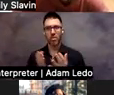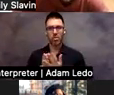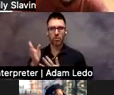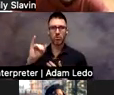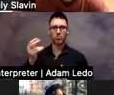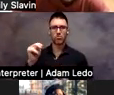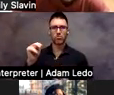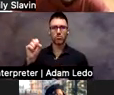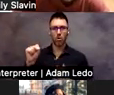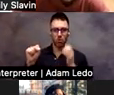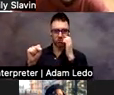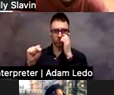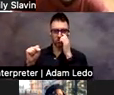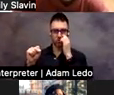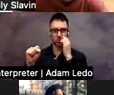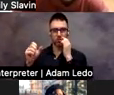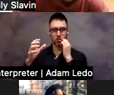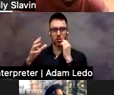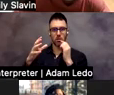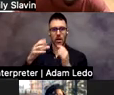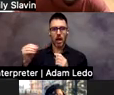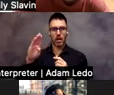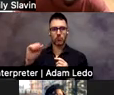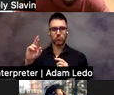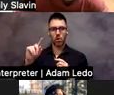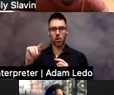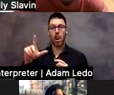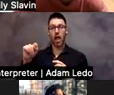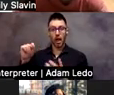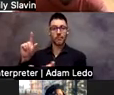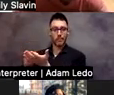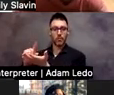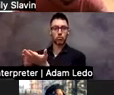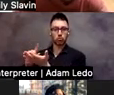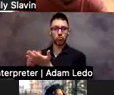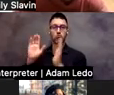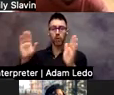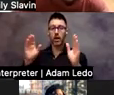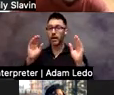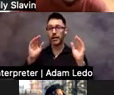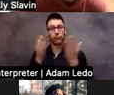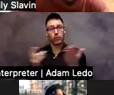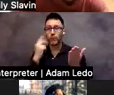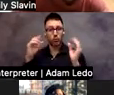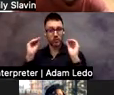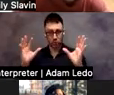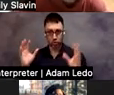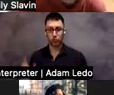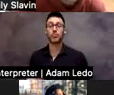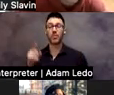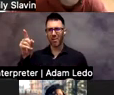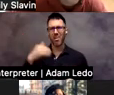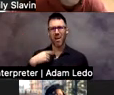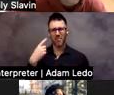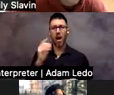And it's a great resource for teachers. And we're trying to do, well, there's a version on our